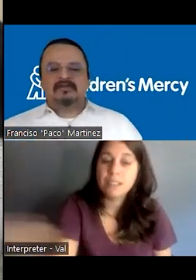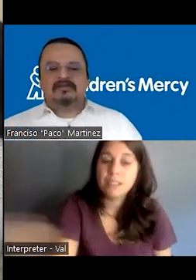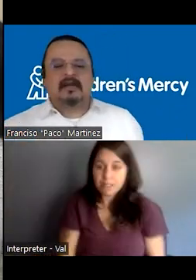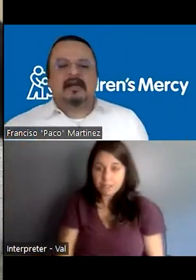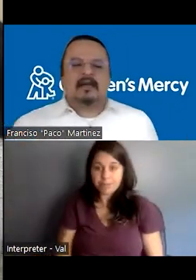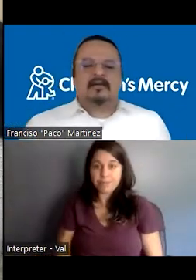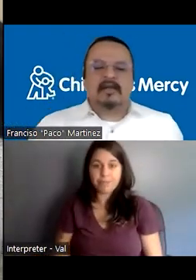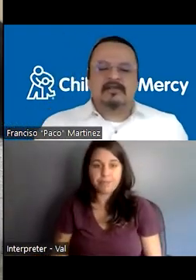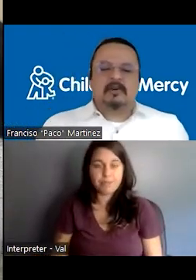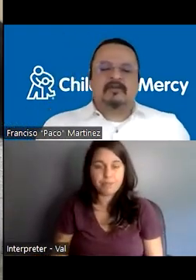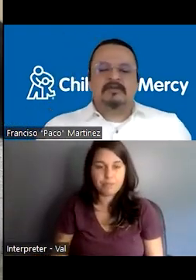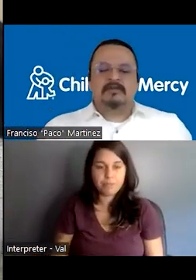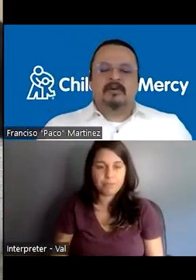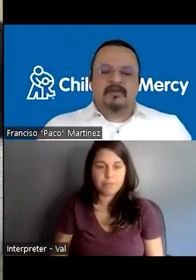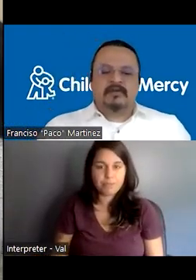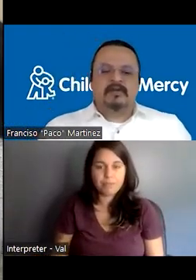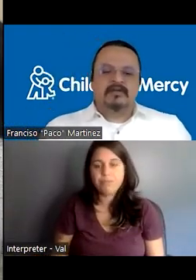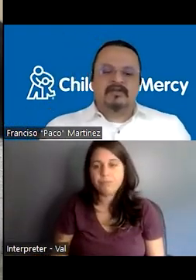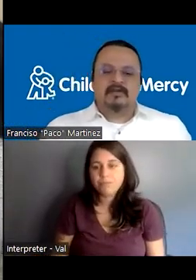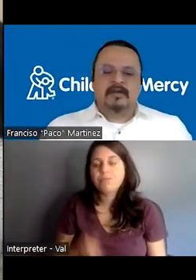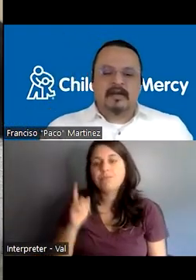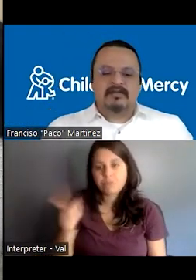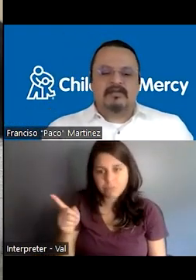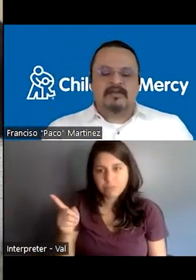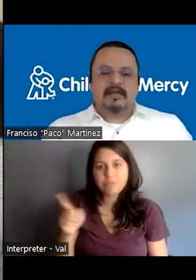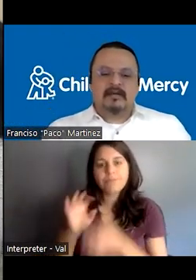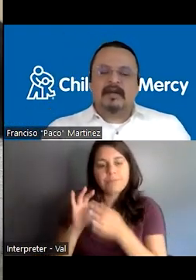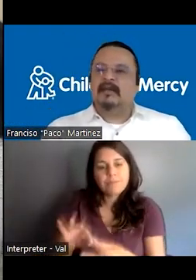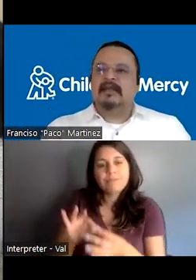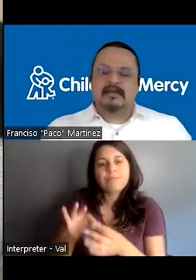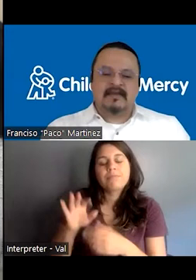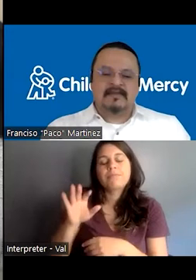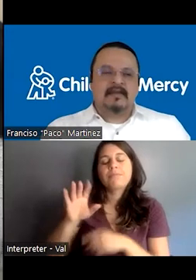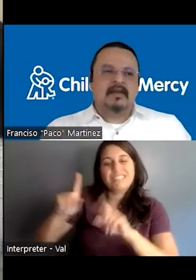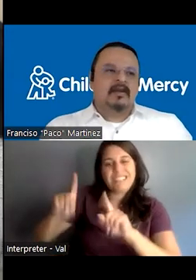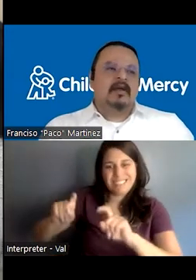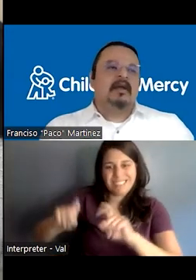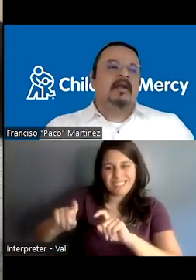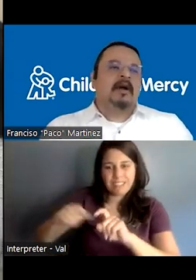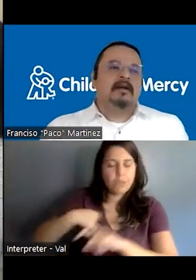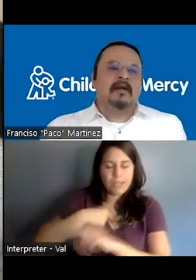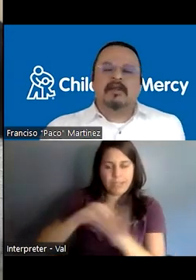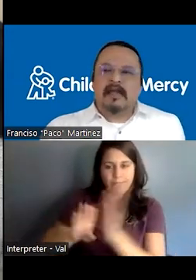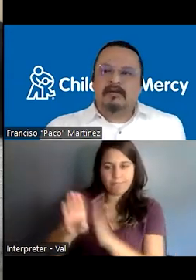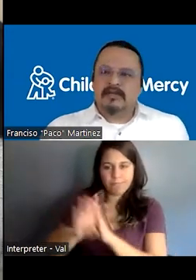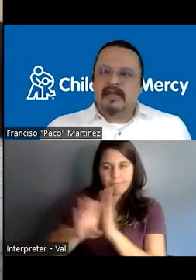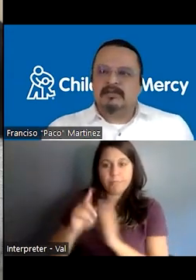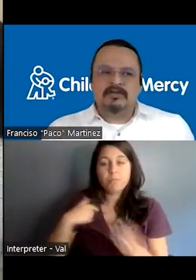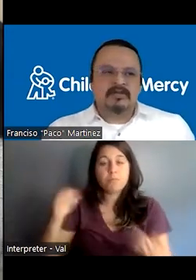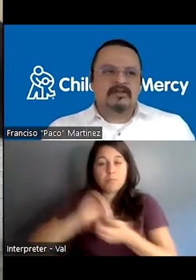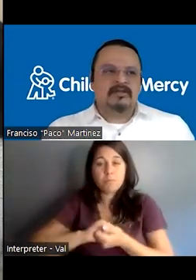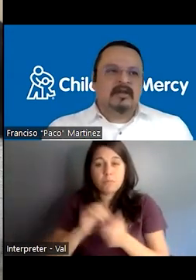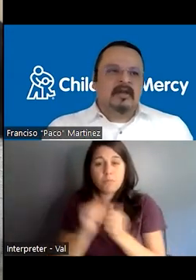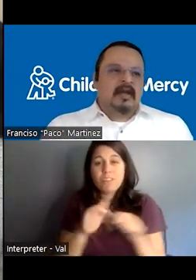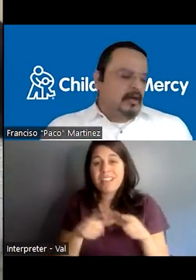that goes along the lines of professionalization of the language is that we created a test. Partnering with language line